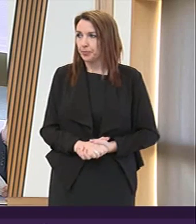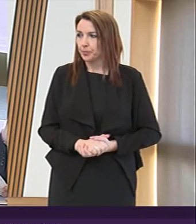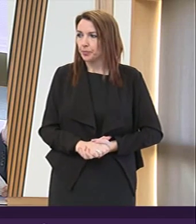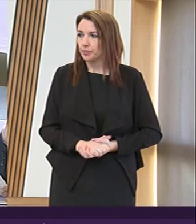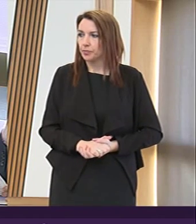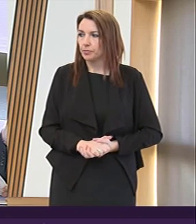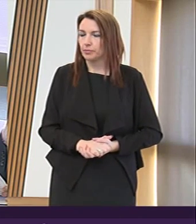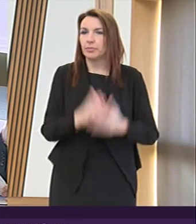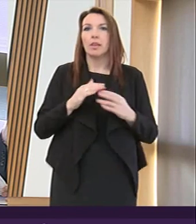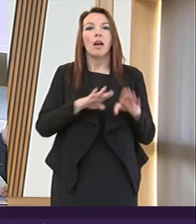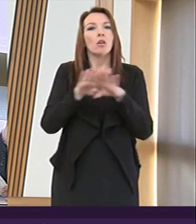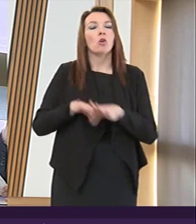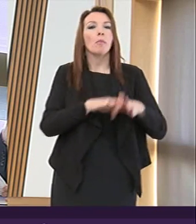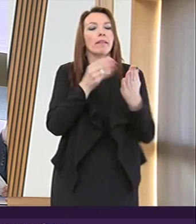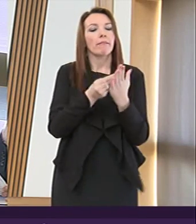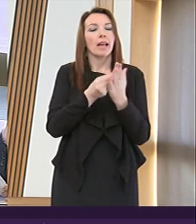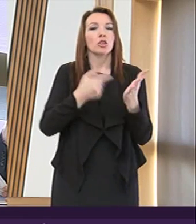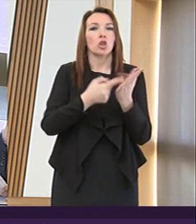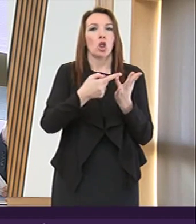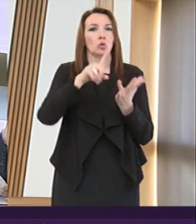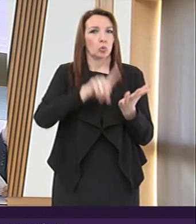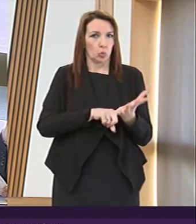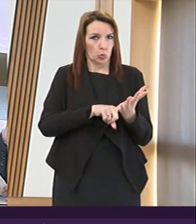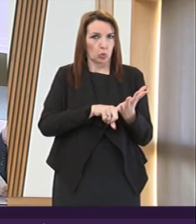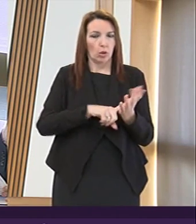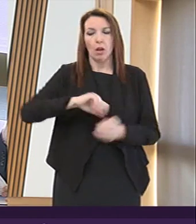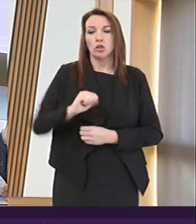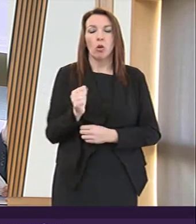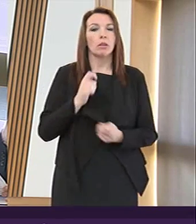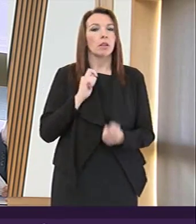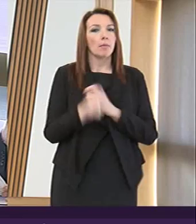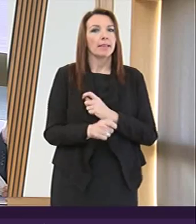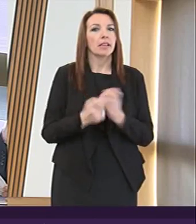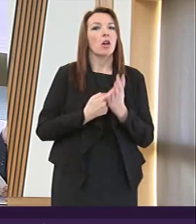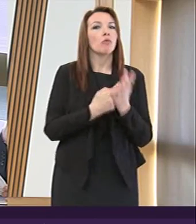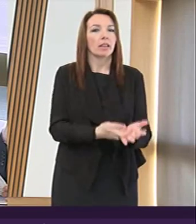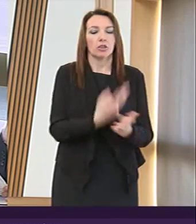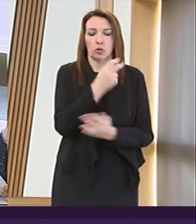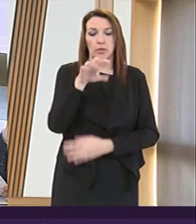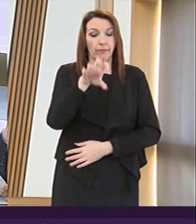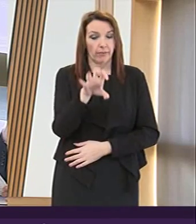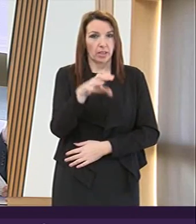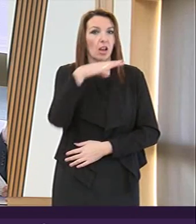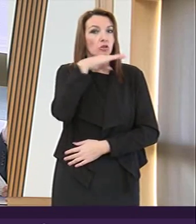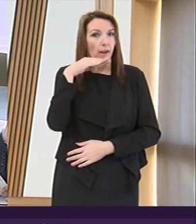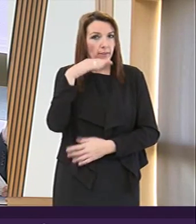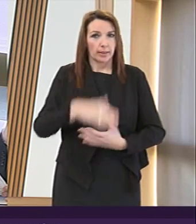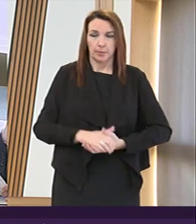the Common Financial Tool, etc., Scotland Amendment Regulations 2015 draft,